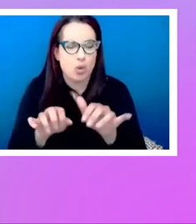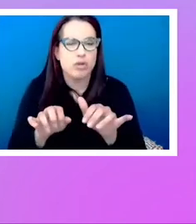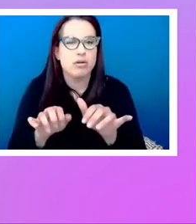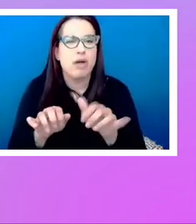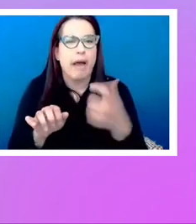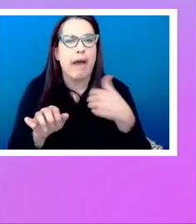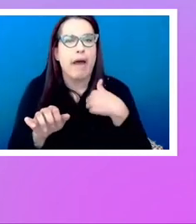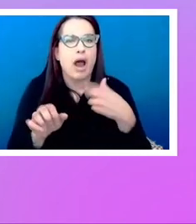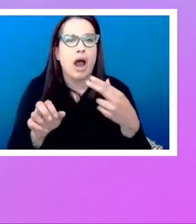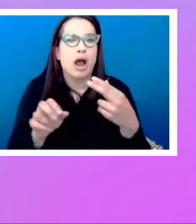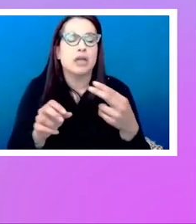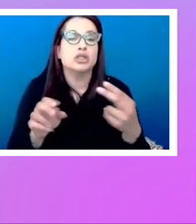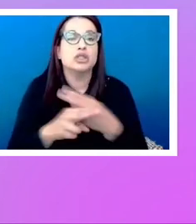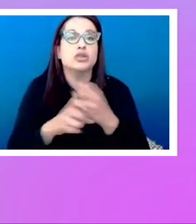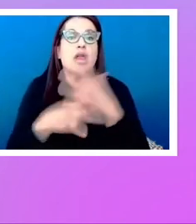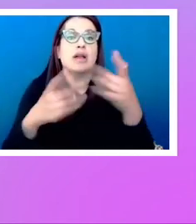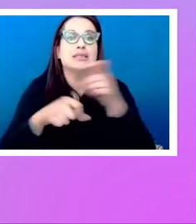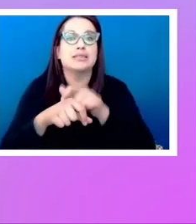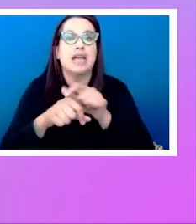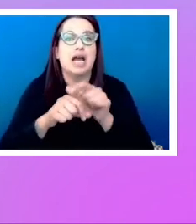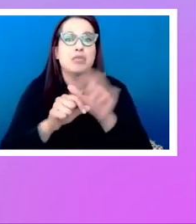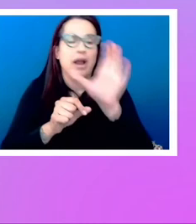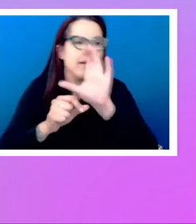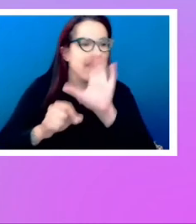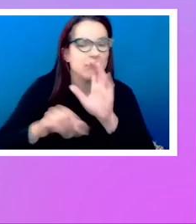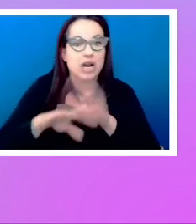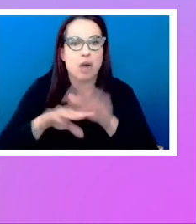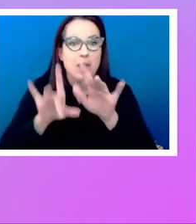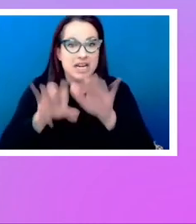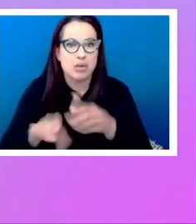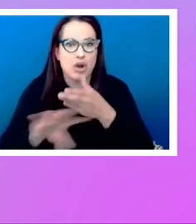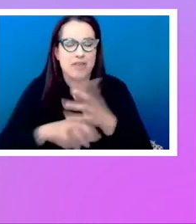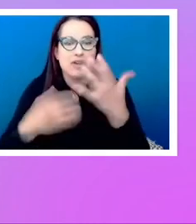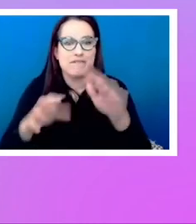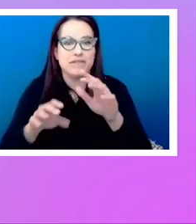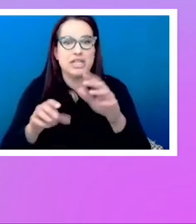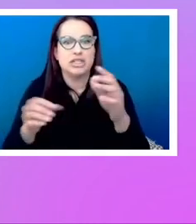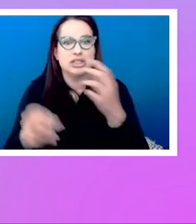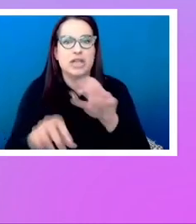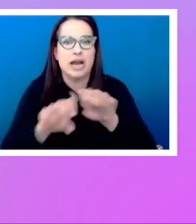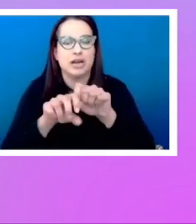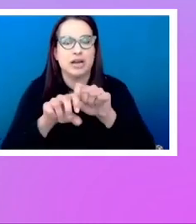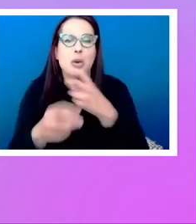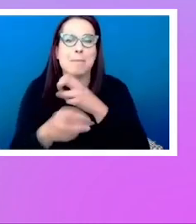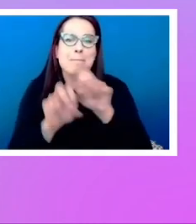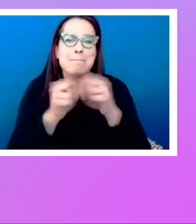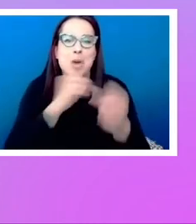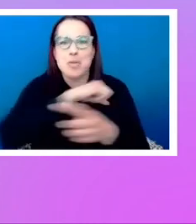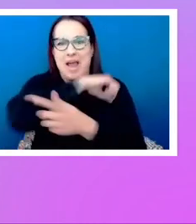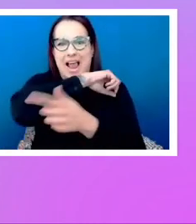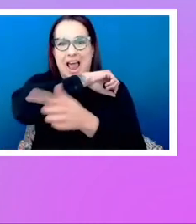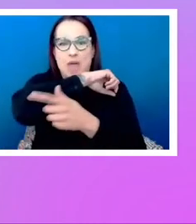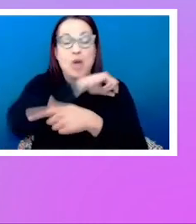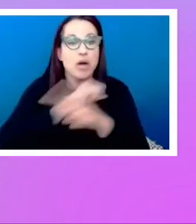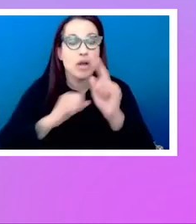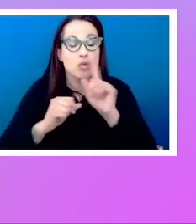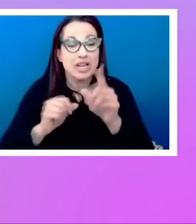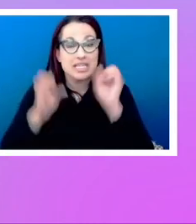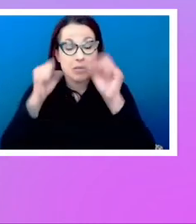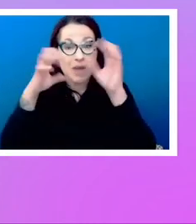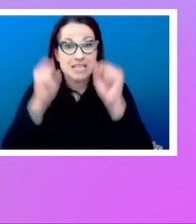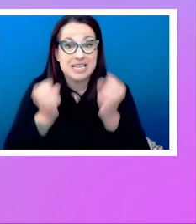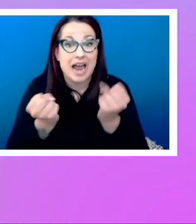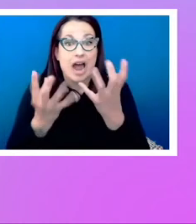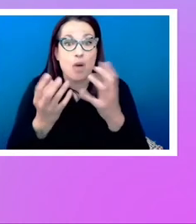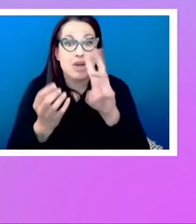a while navigating with my keyboard after shattering my elbow. And it's amazing how many sites just don't support that very well at all.